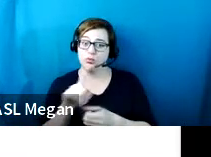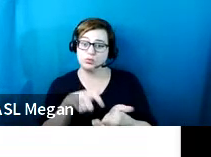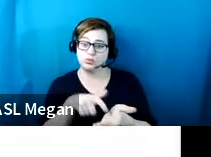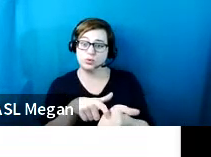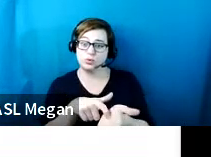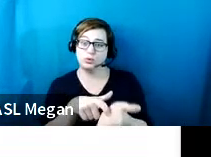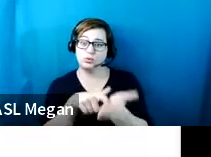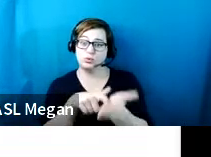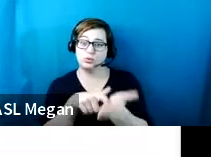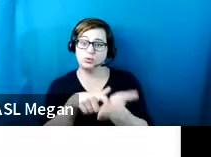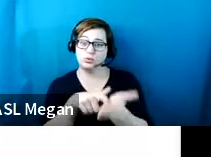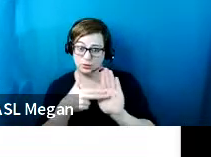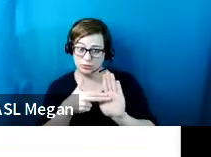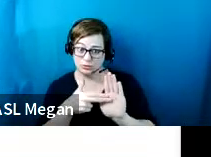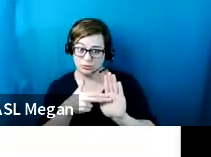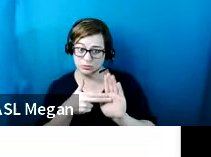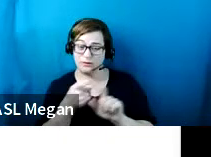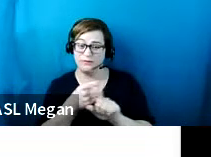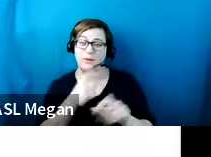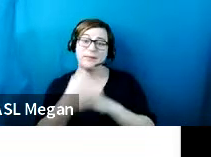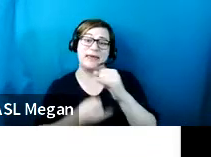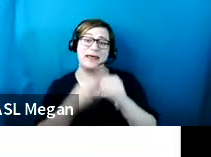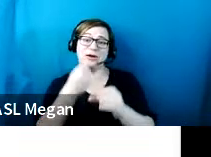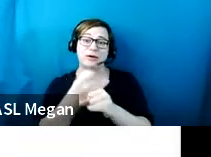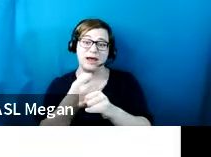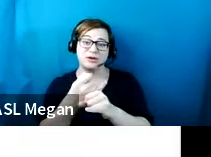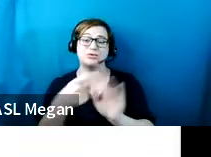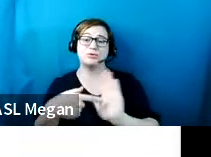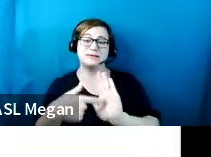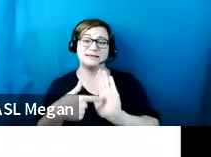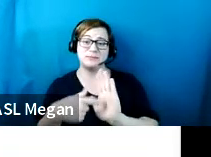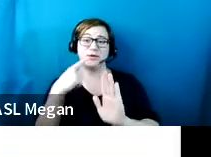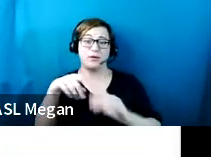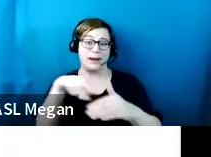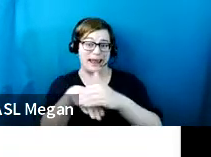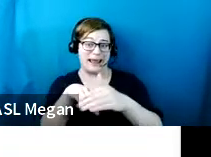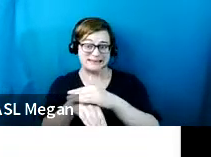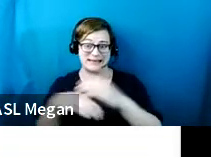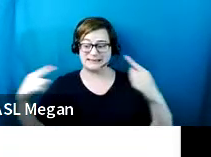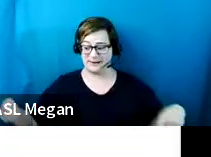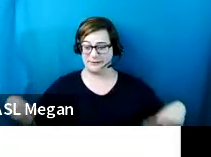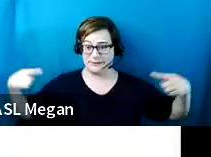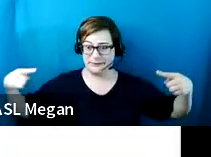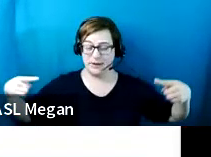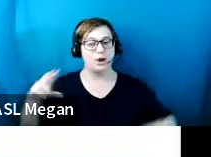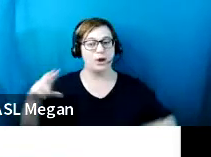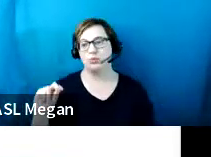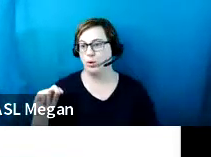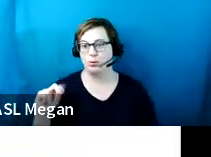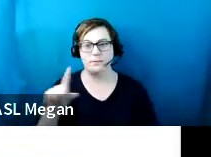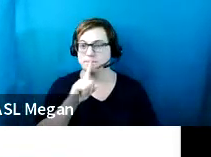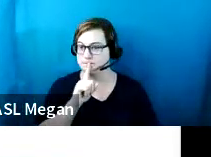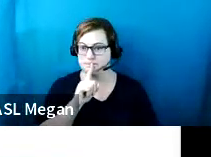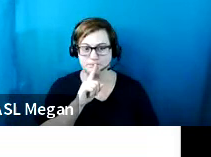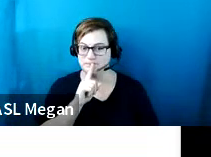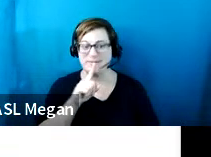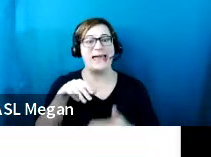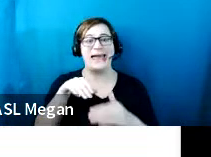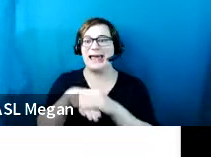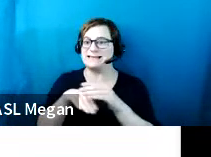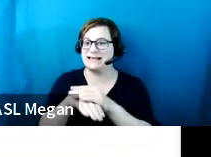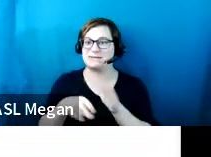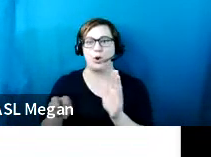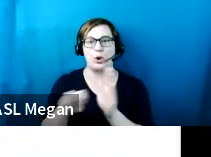labeled by the international symbol of accessibility? And the short answer is no. Accessible passenger loading zones are not